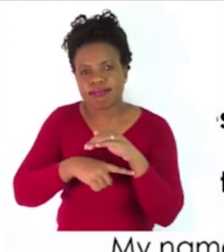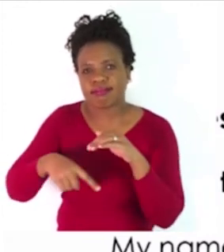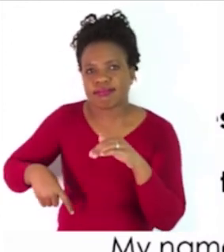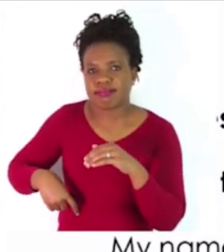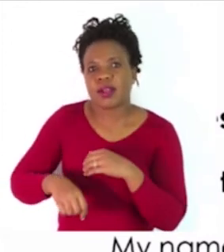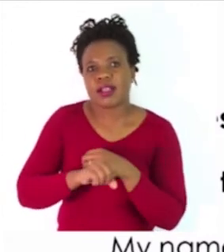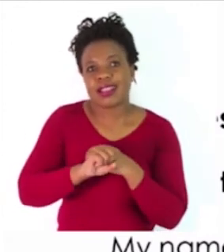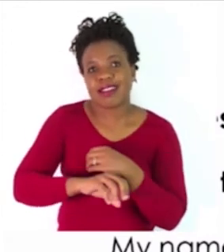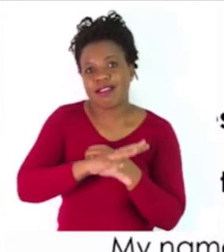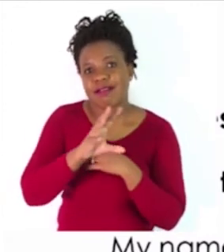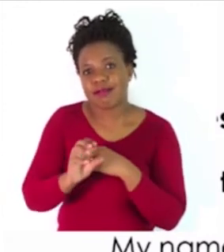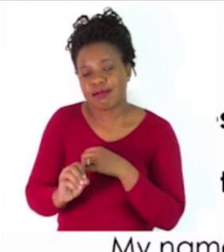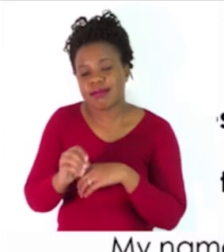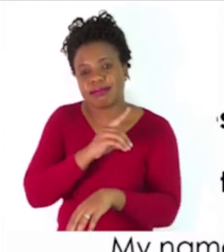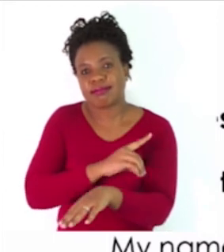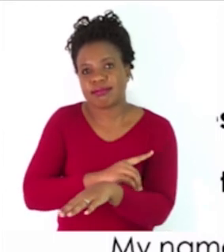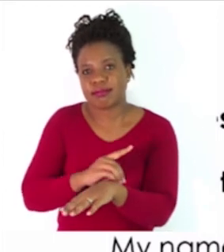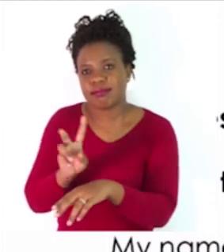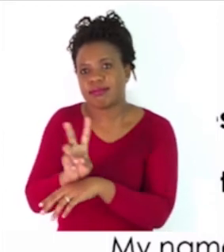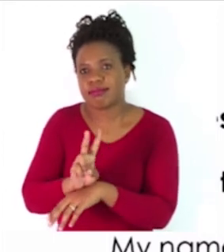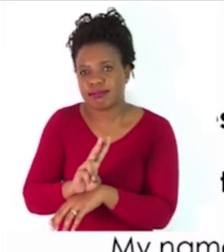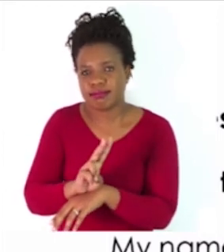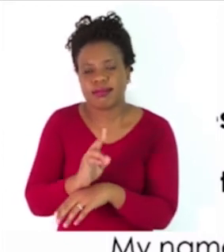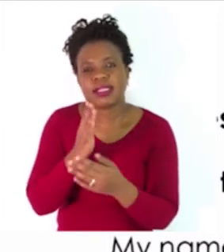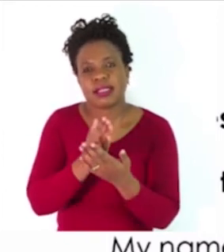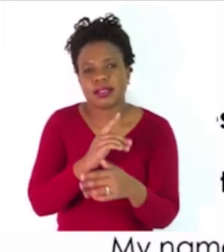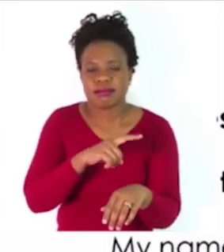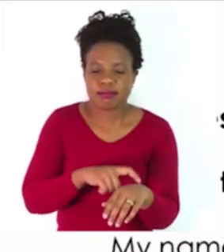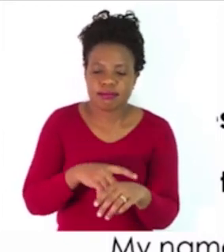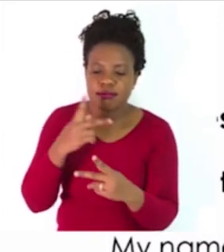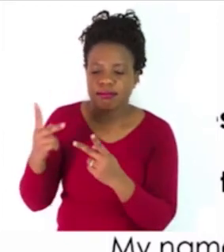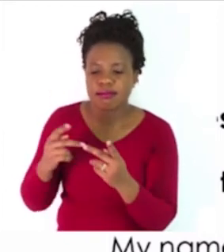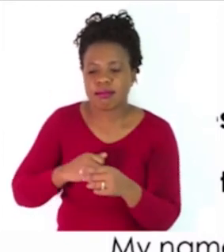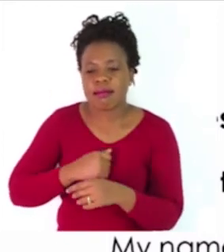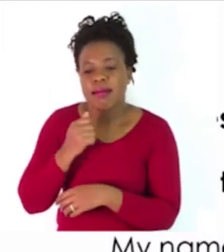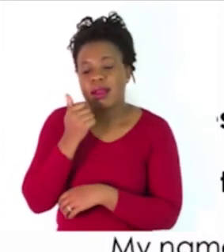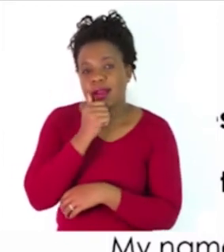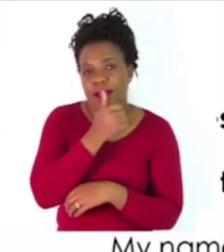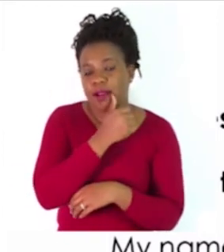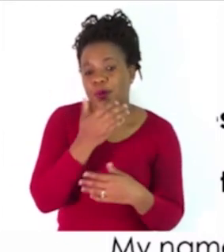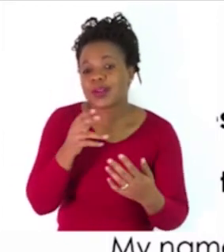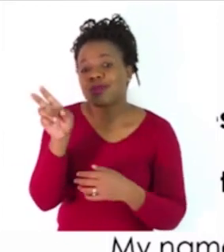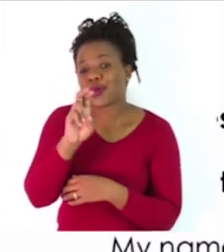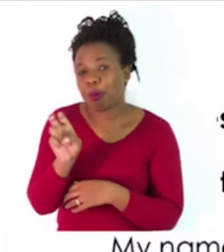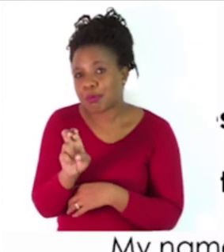December holidays. Sometimes we visit my aunt in Swakop Mound.